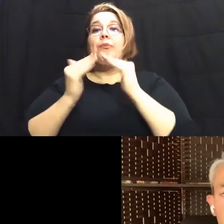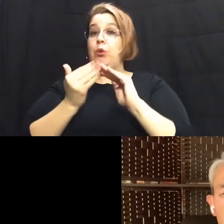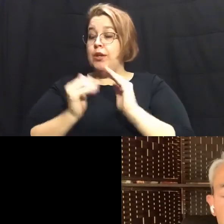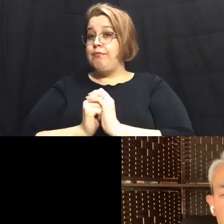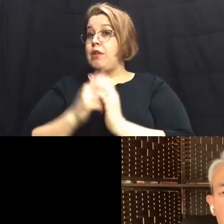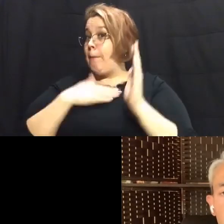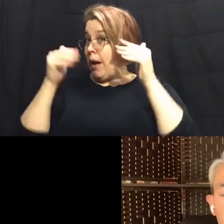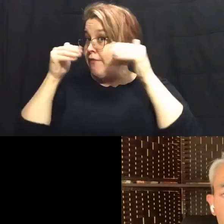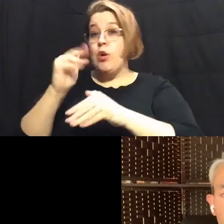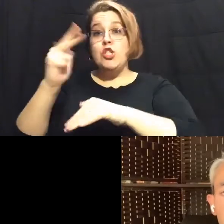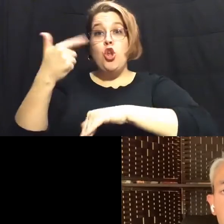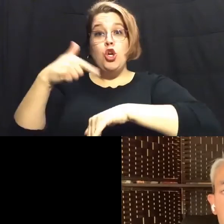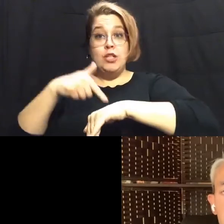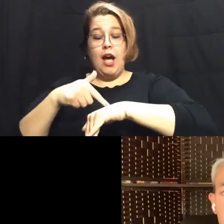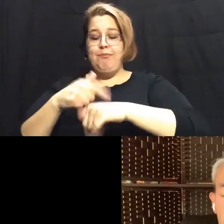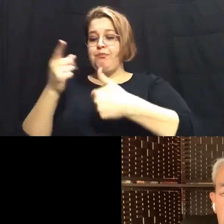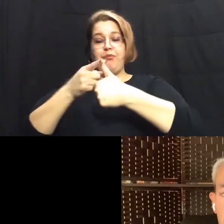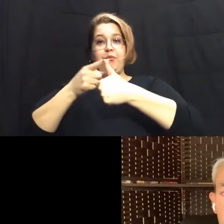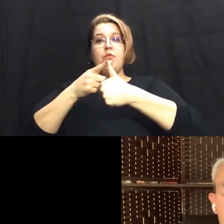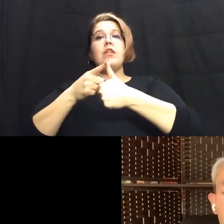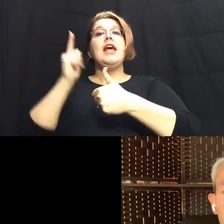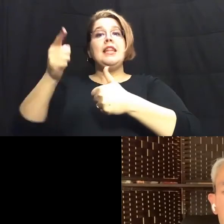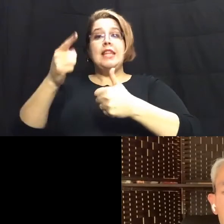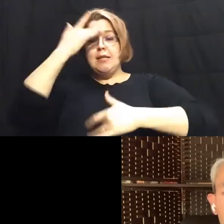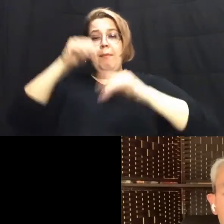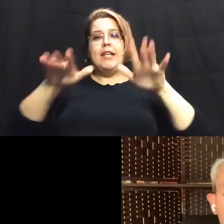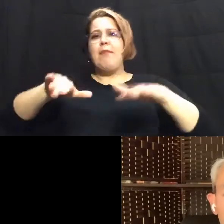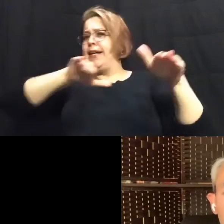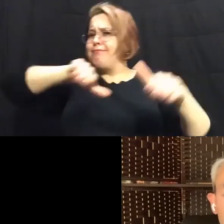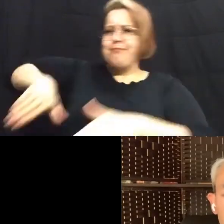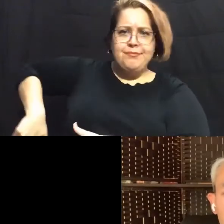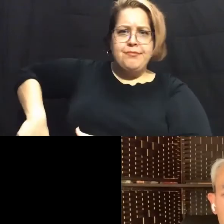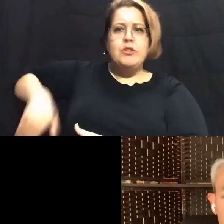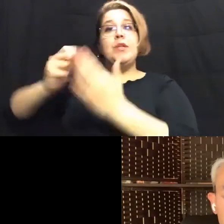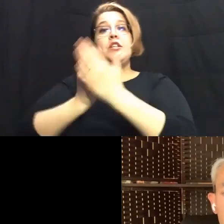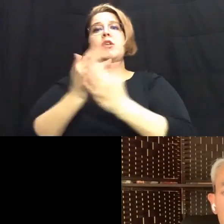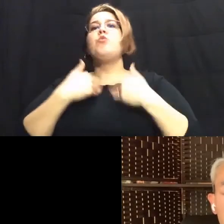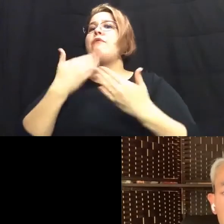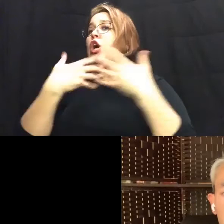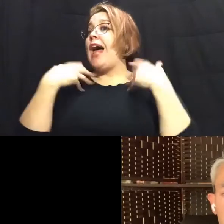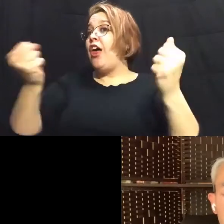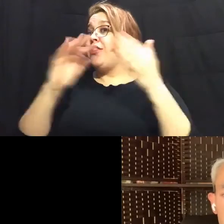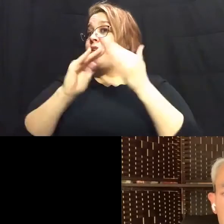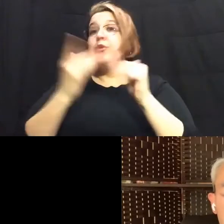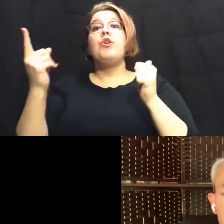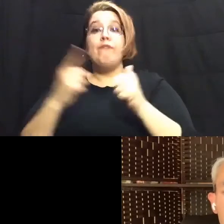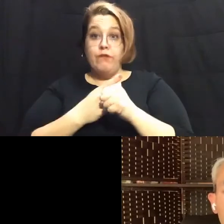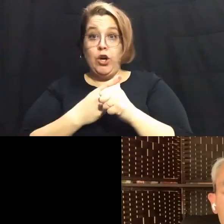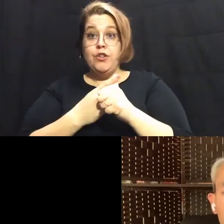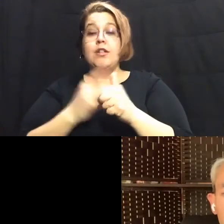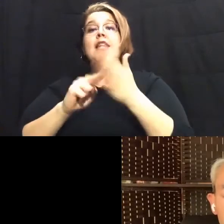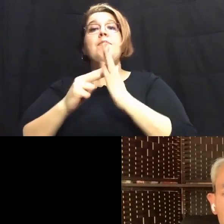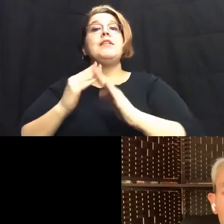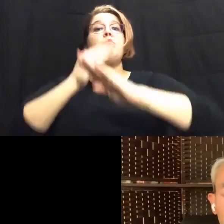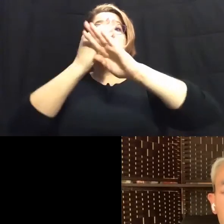focused on in my third term is number one putting this pandemic behind us we have to ensure that we have a healthy community first and that is protecting the physical